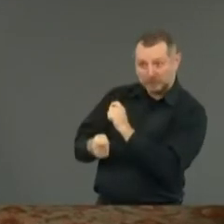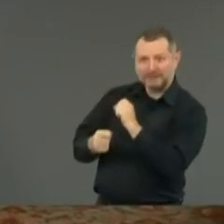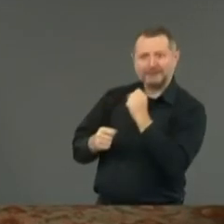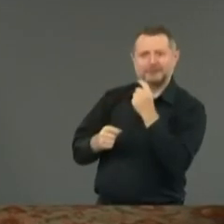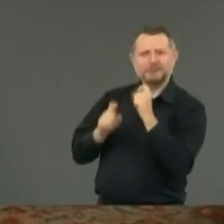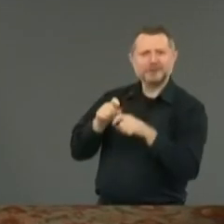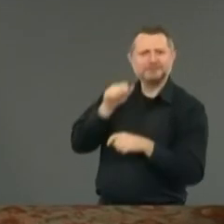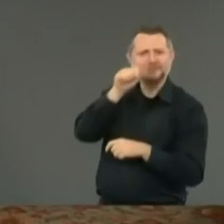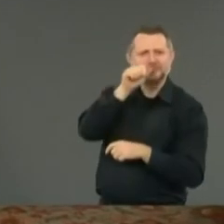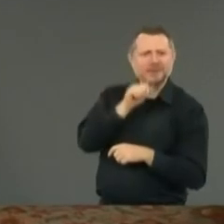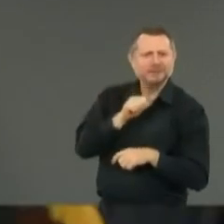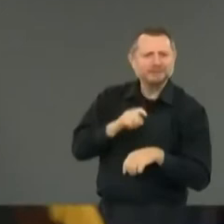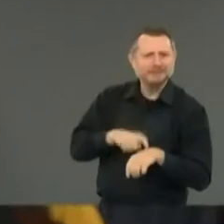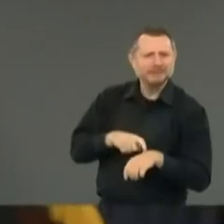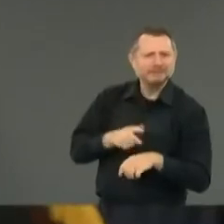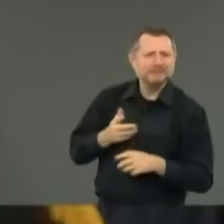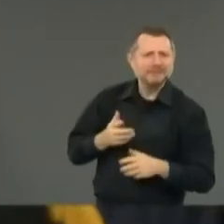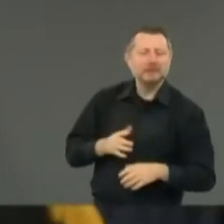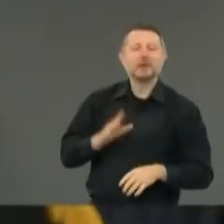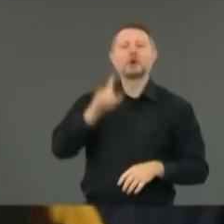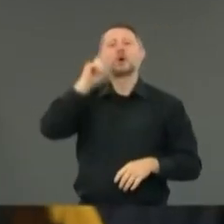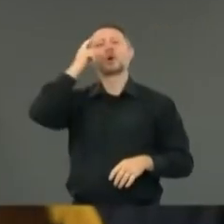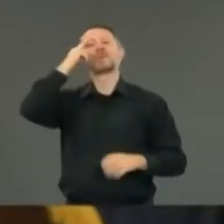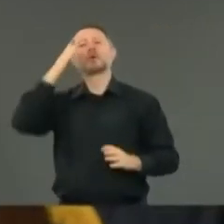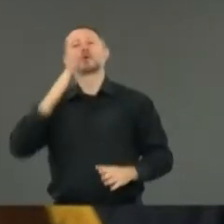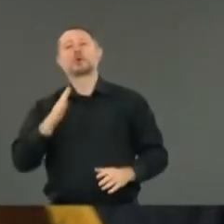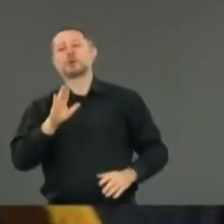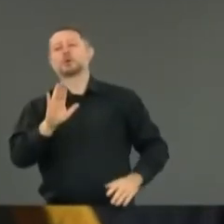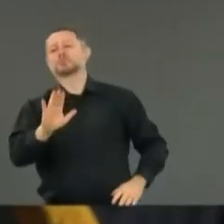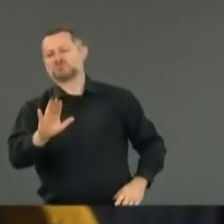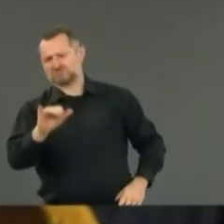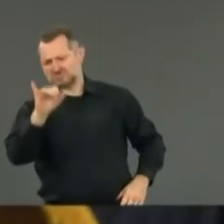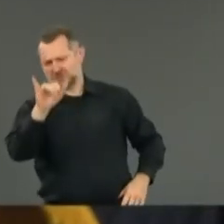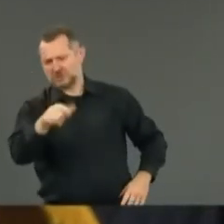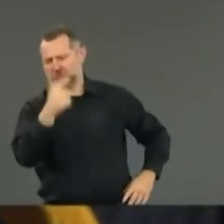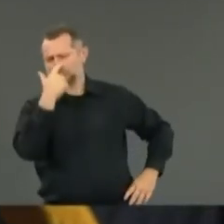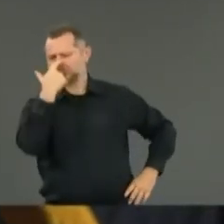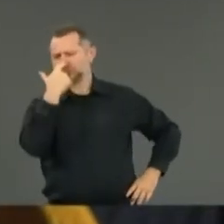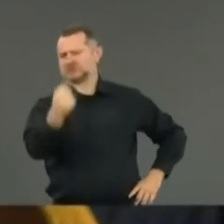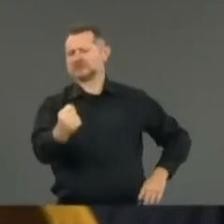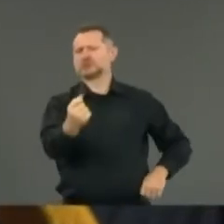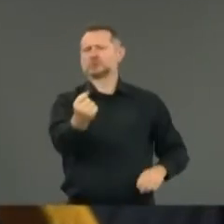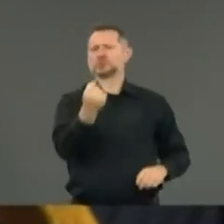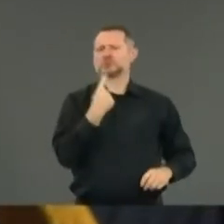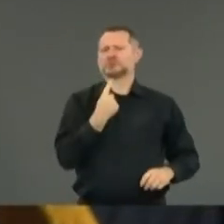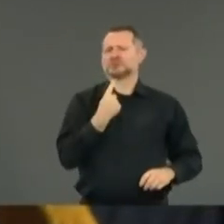maybe? it's an interesting question. The